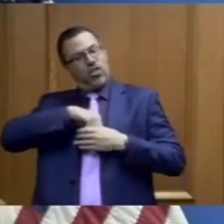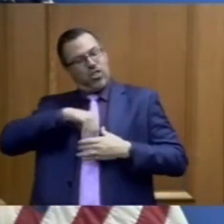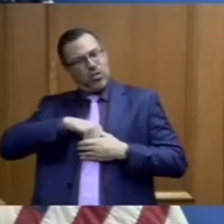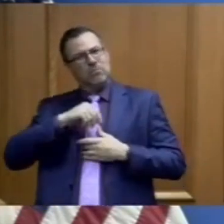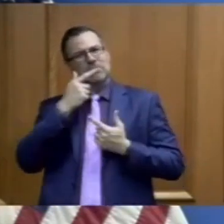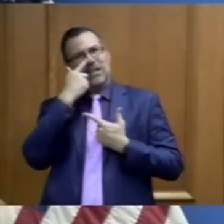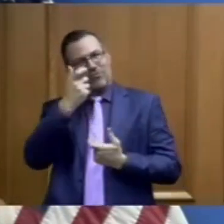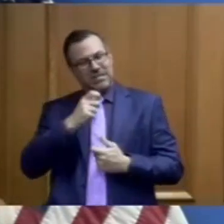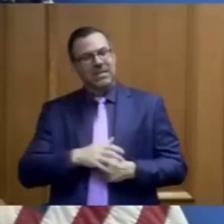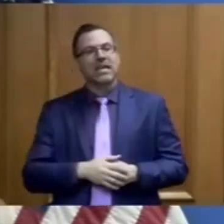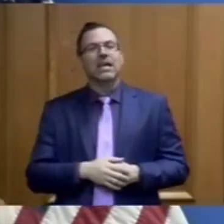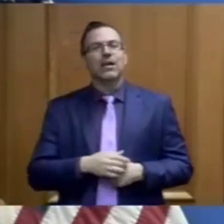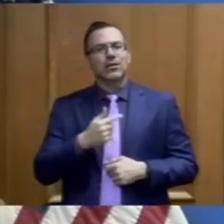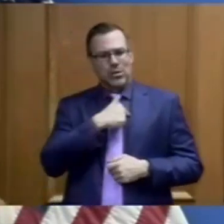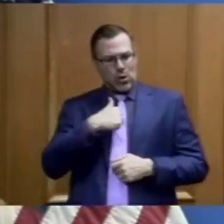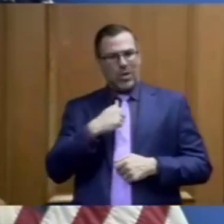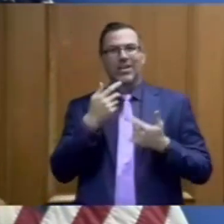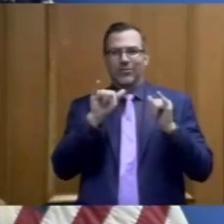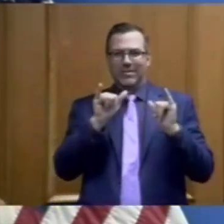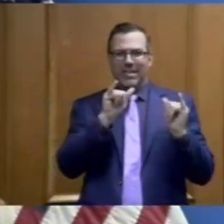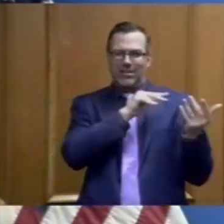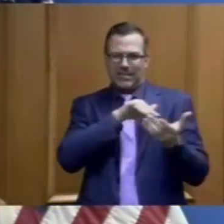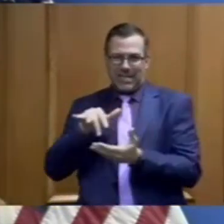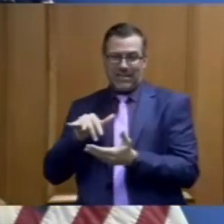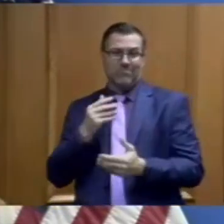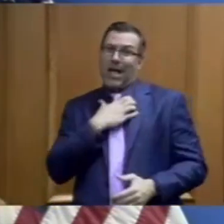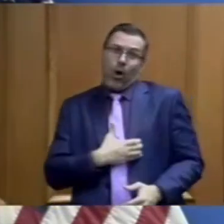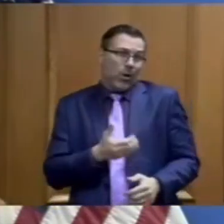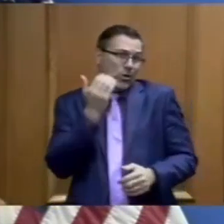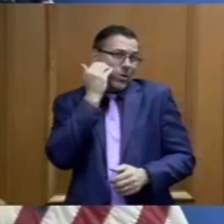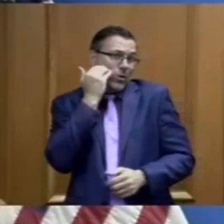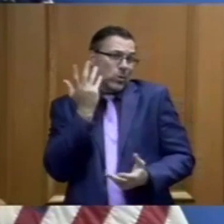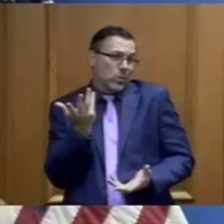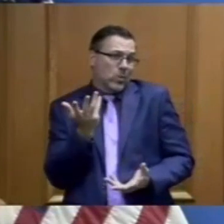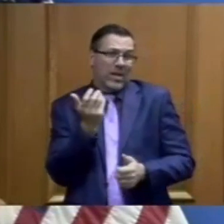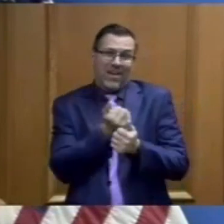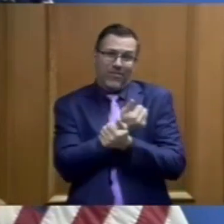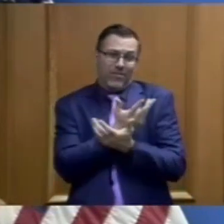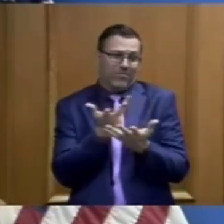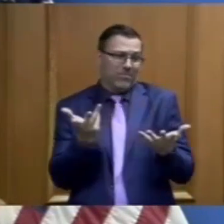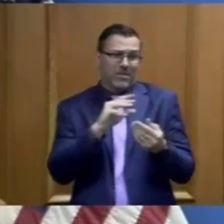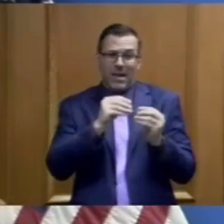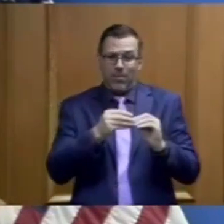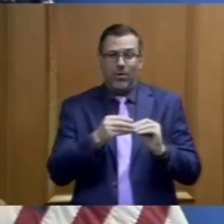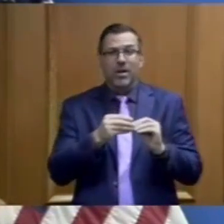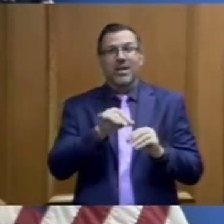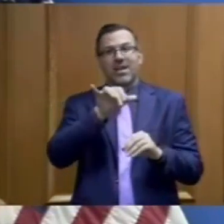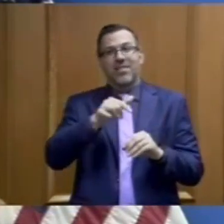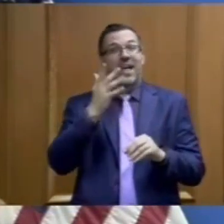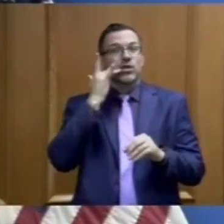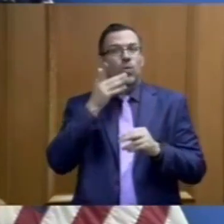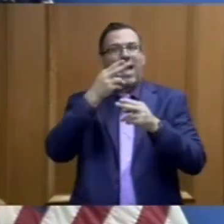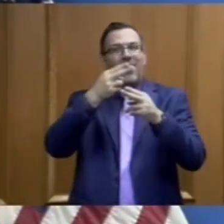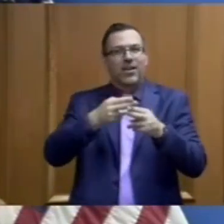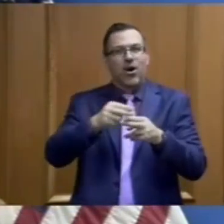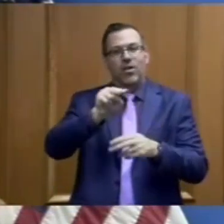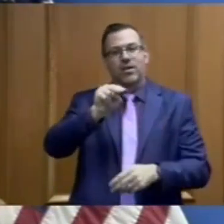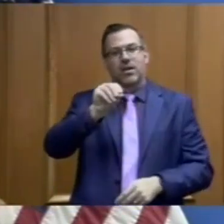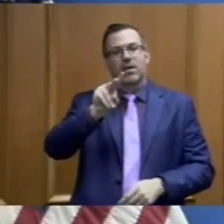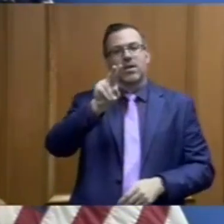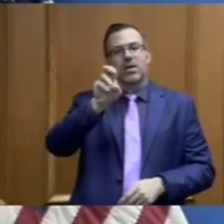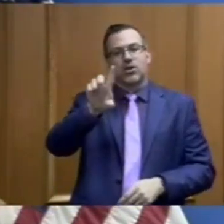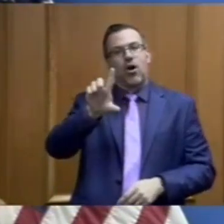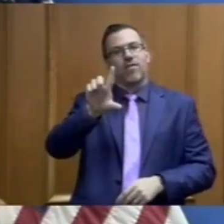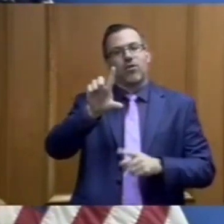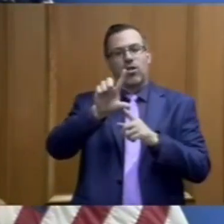more. These are things that we wish we knew, and we learn more every day, but that's why they call it a novel coronavirus. It's